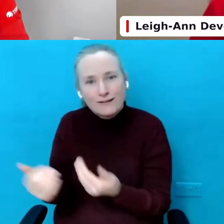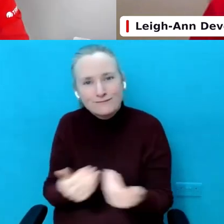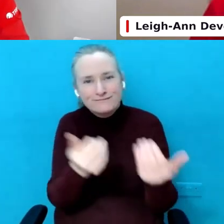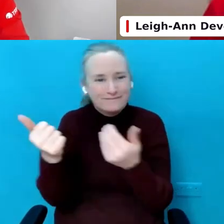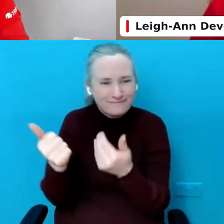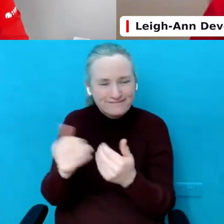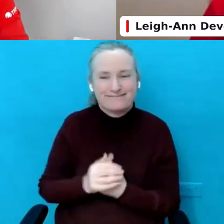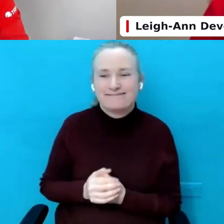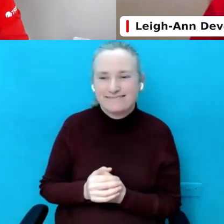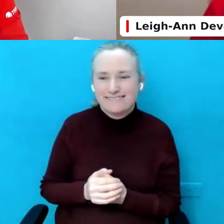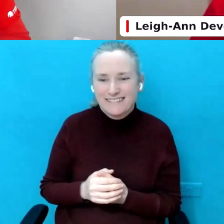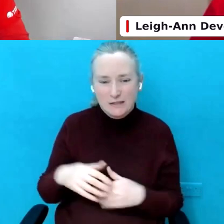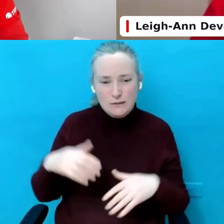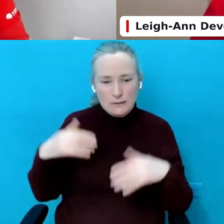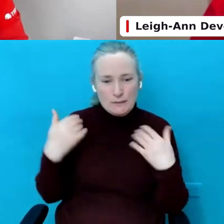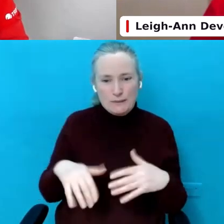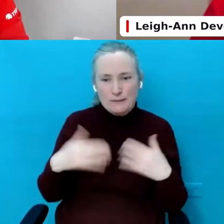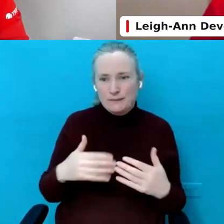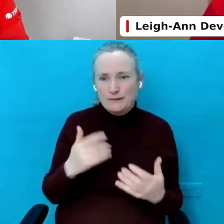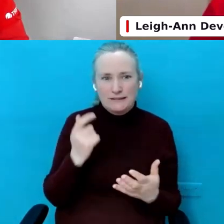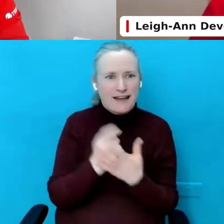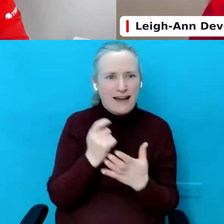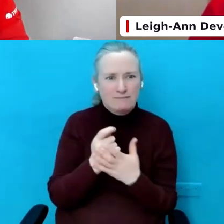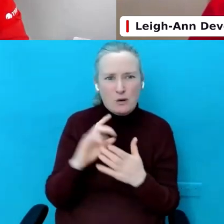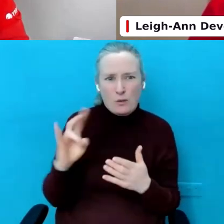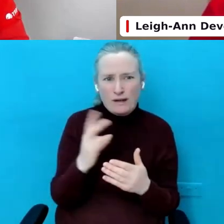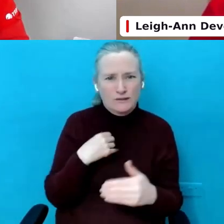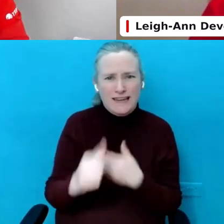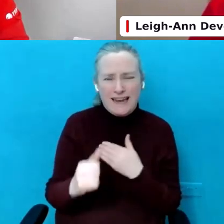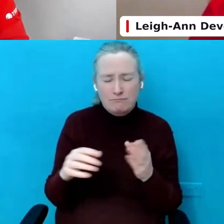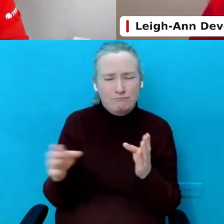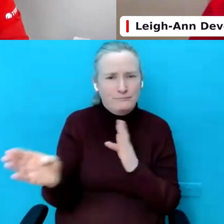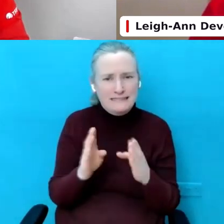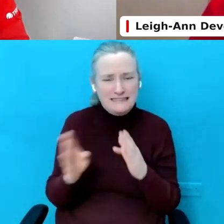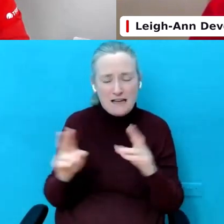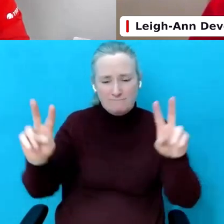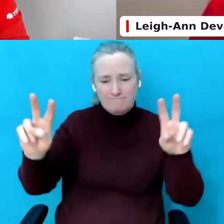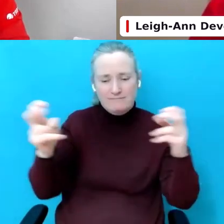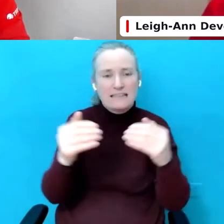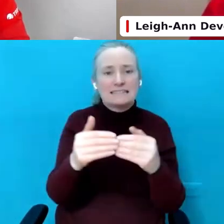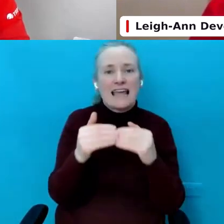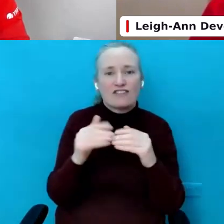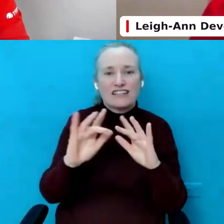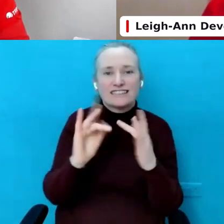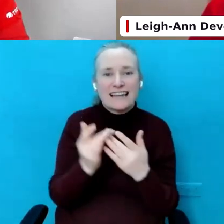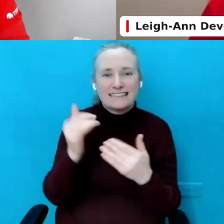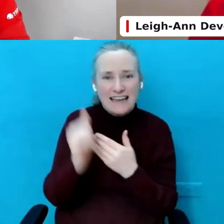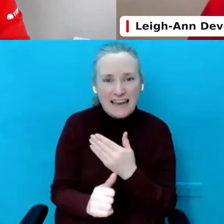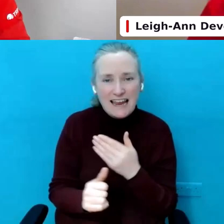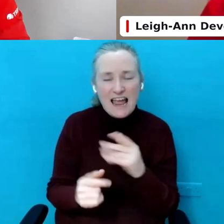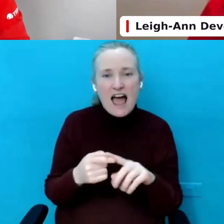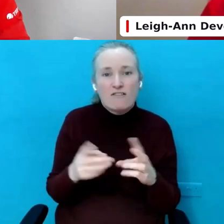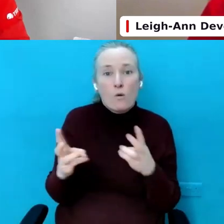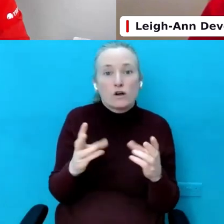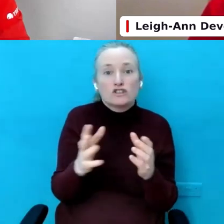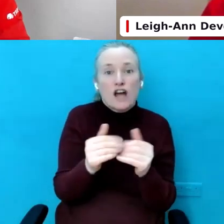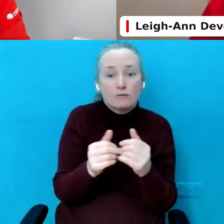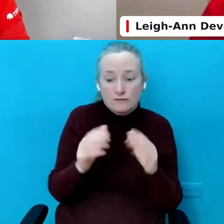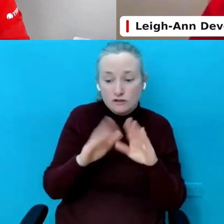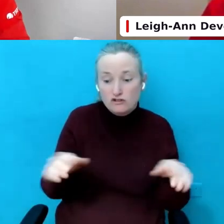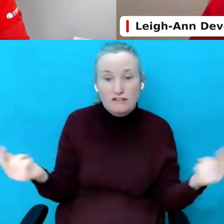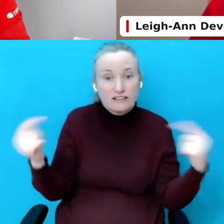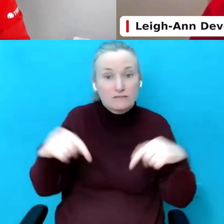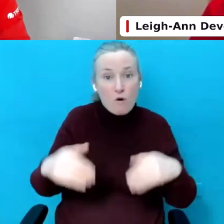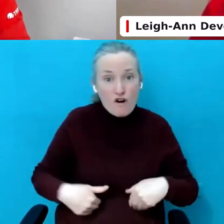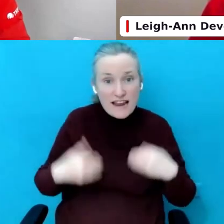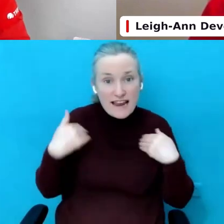The minutes are like seconds here today. It's been so busy on Safer Internet Day. We had workshops with kids in this morning and teens,